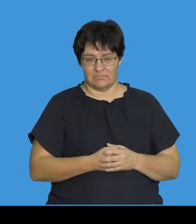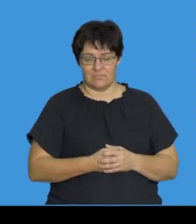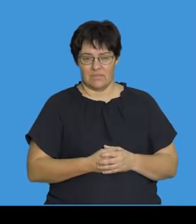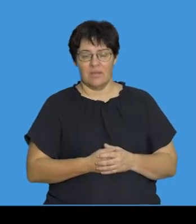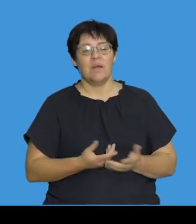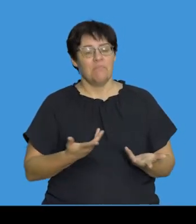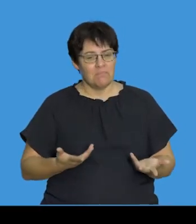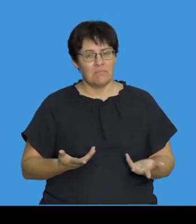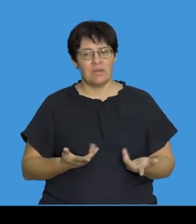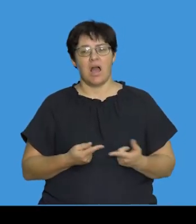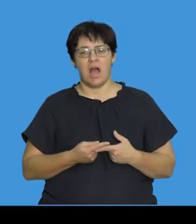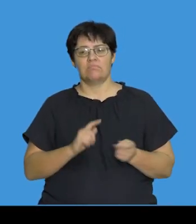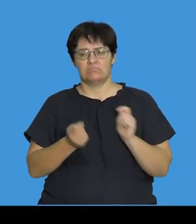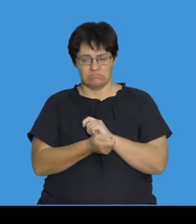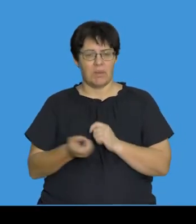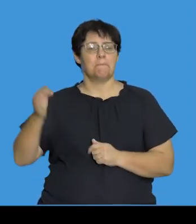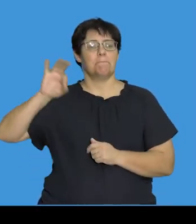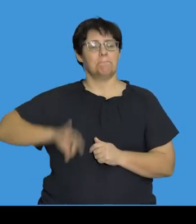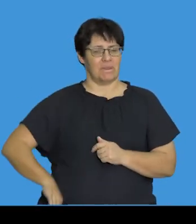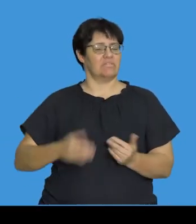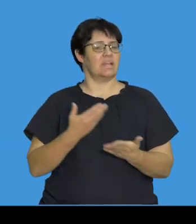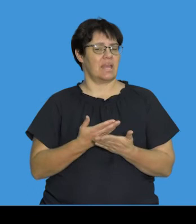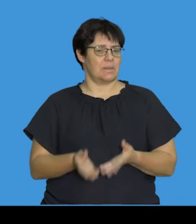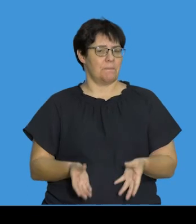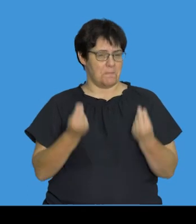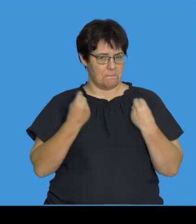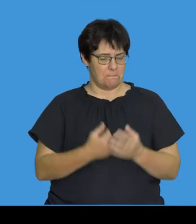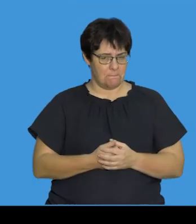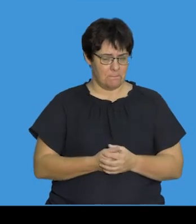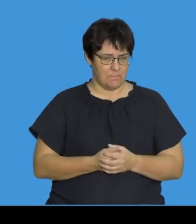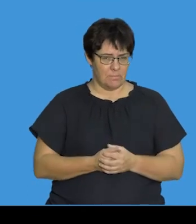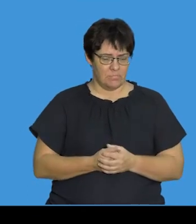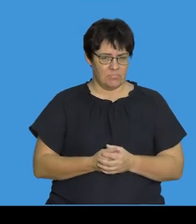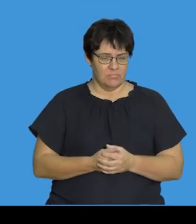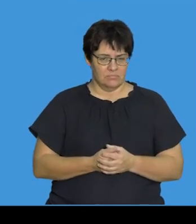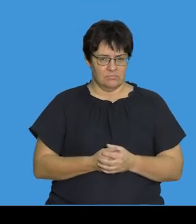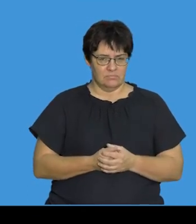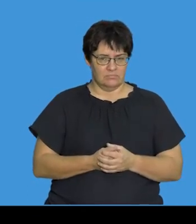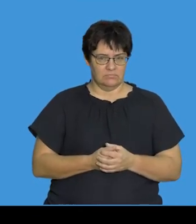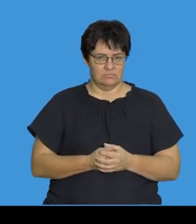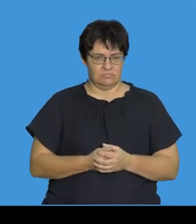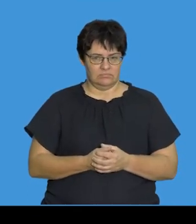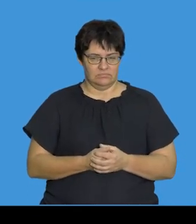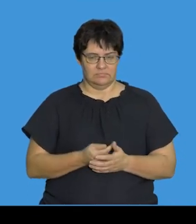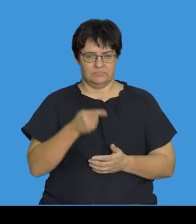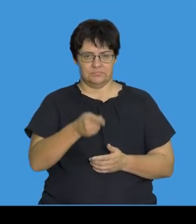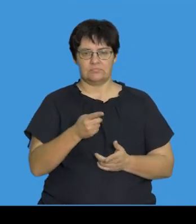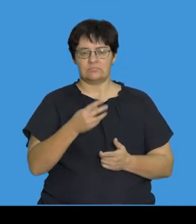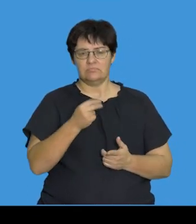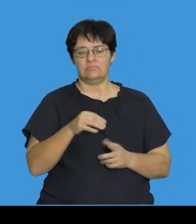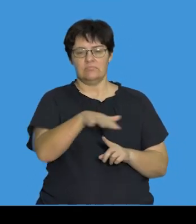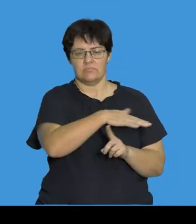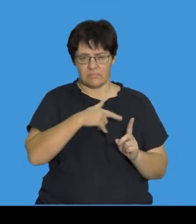We also know that there are mutations that can result in a beneficial protein. So this is when the